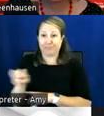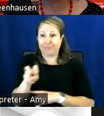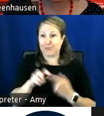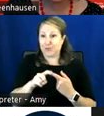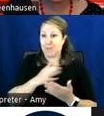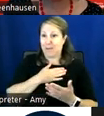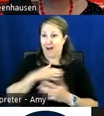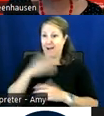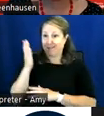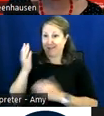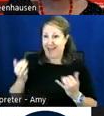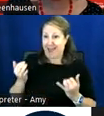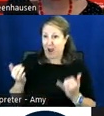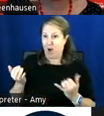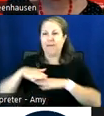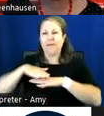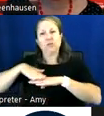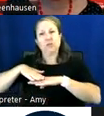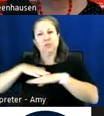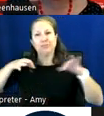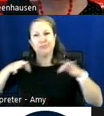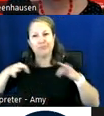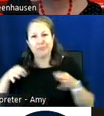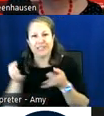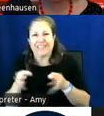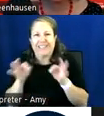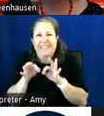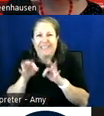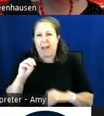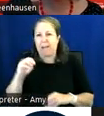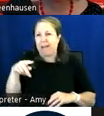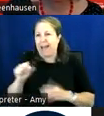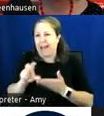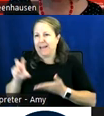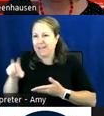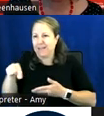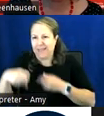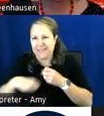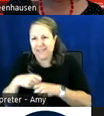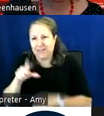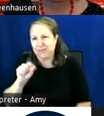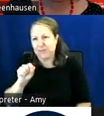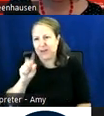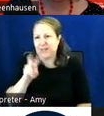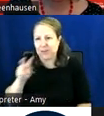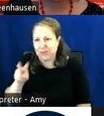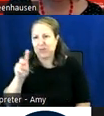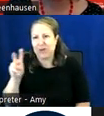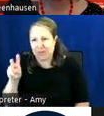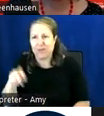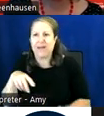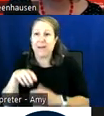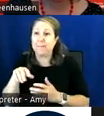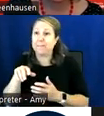cover now which is a very high level overview of some of the key mpa investments in this year's 2022-23 budget